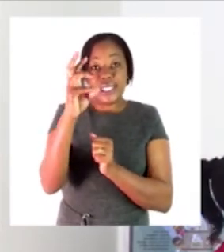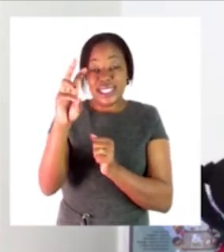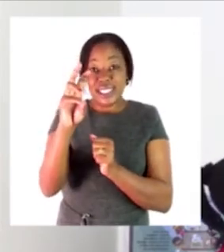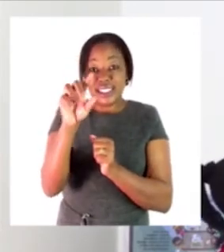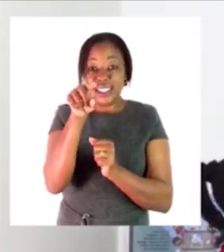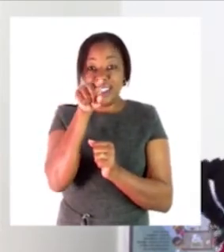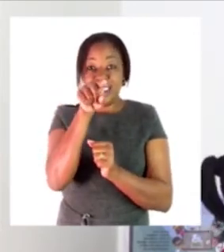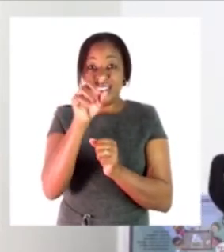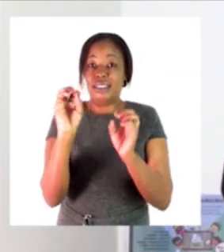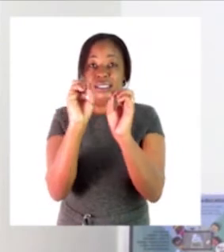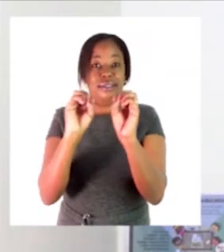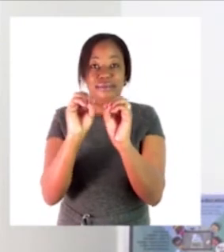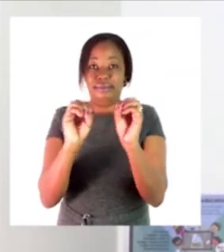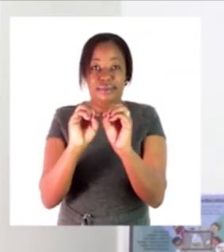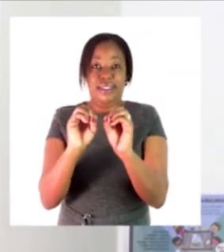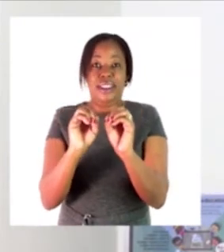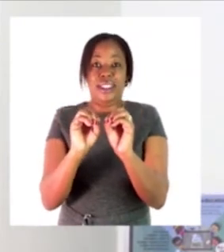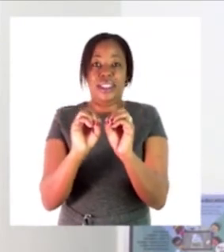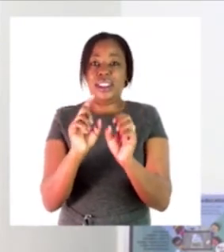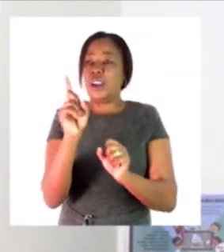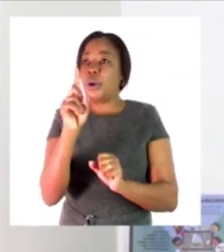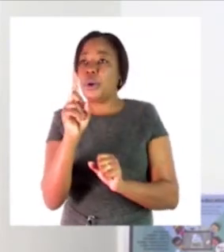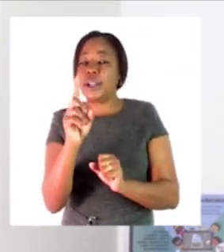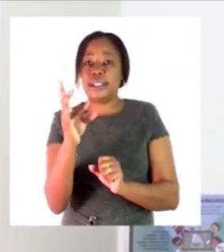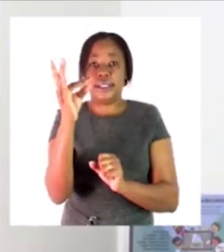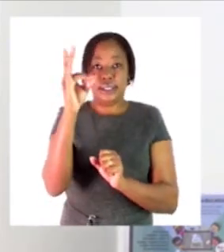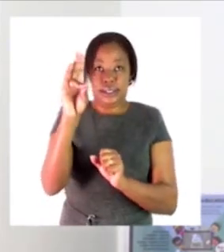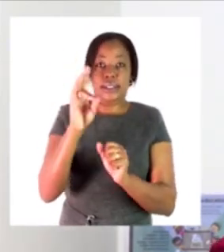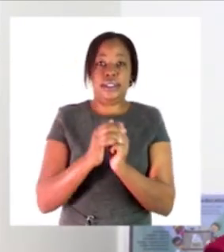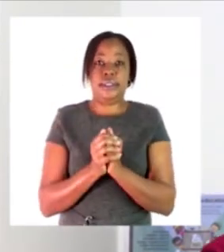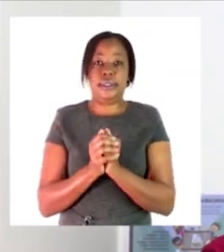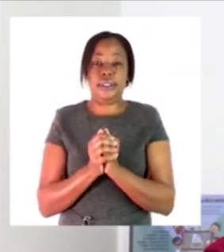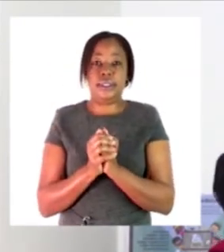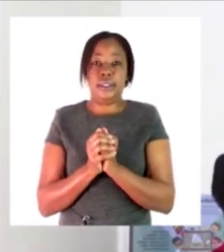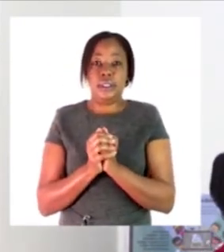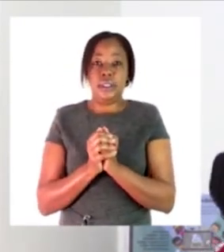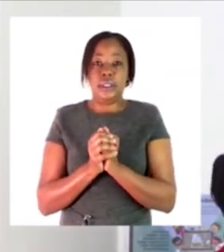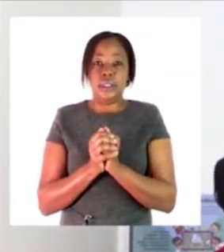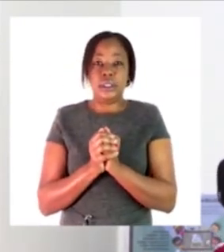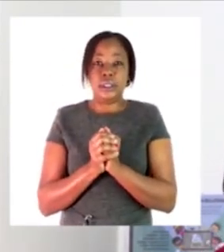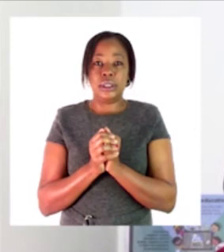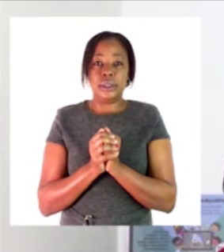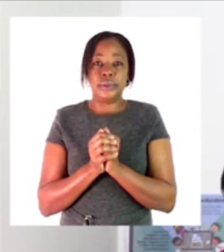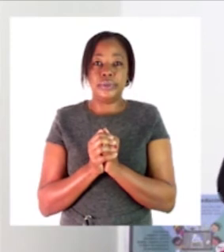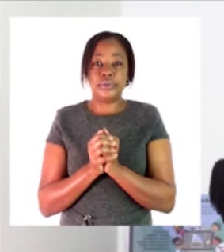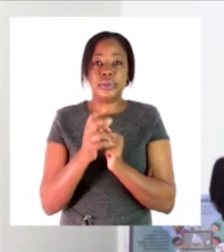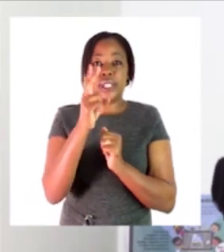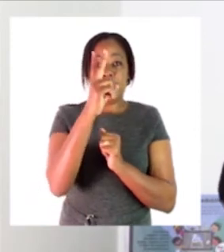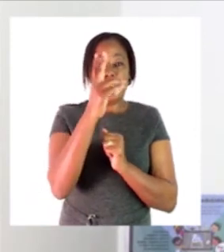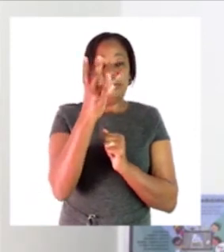here is zero it will give us seven so that is the answer is seventy four